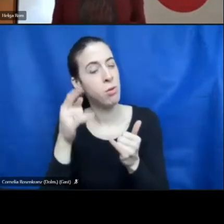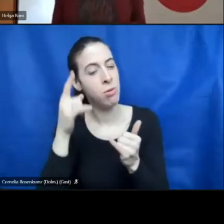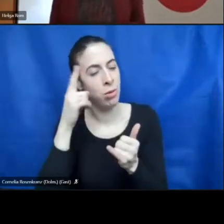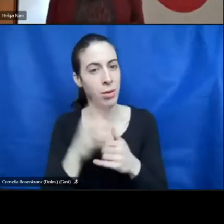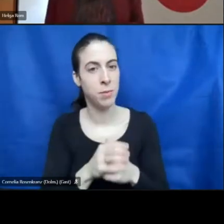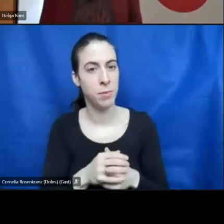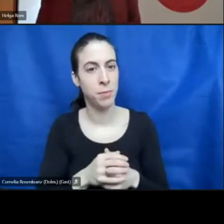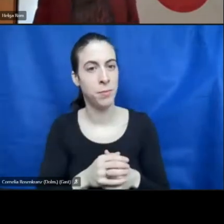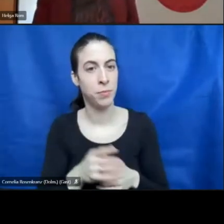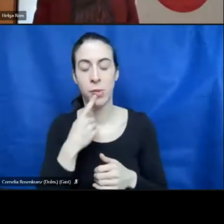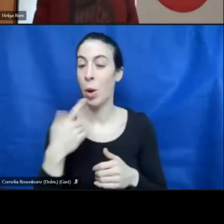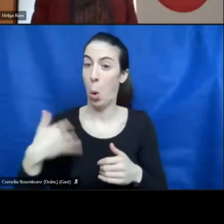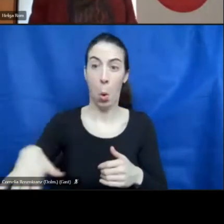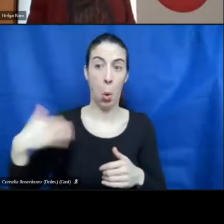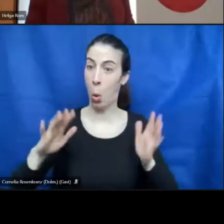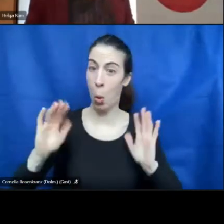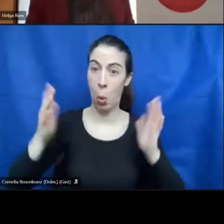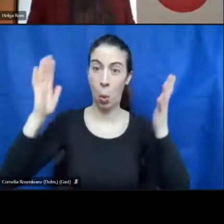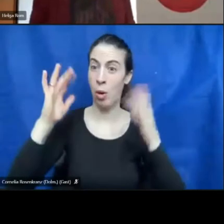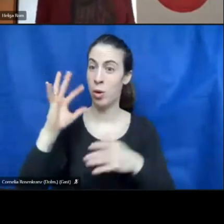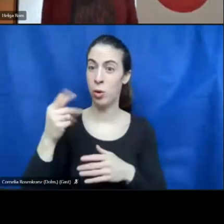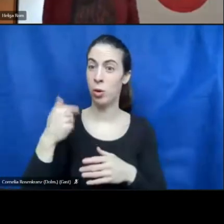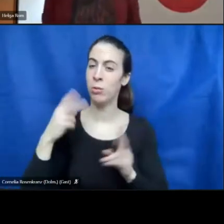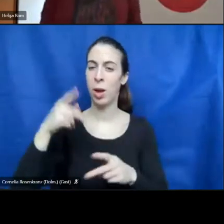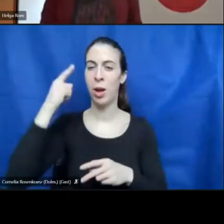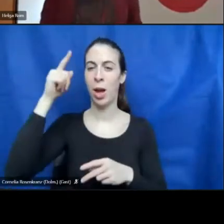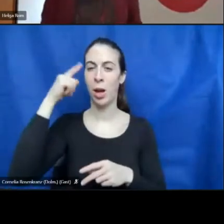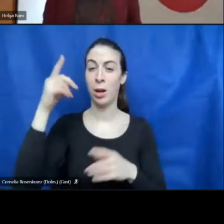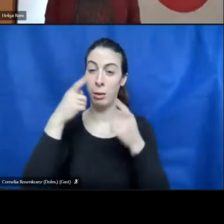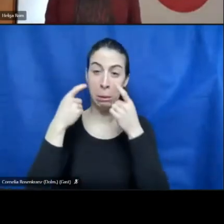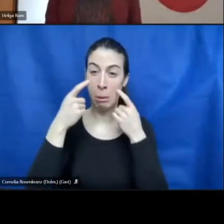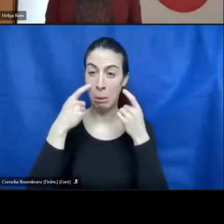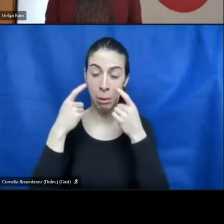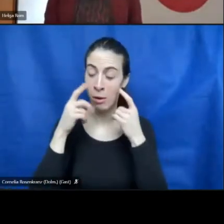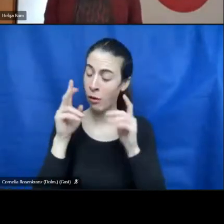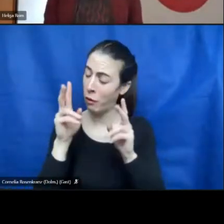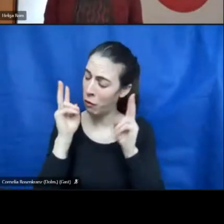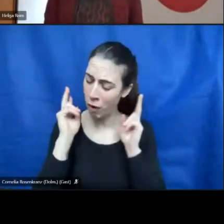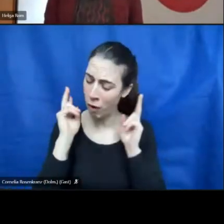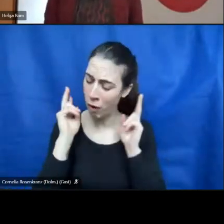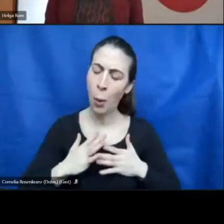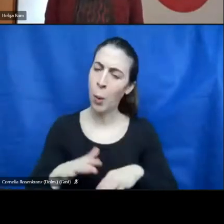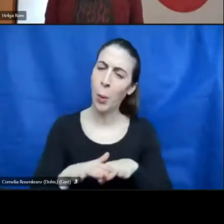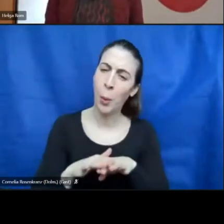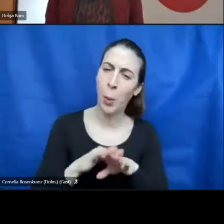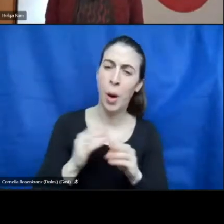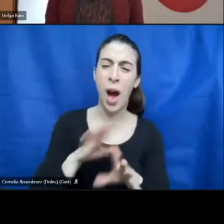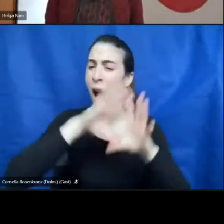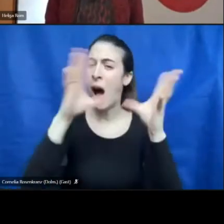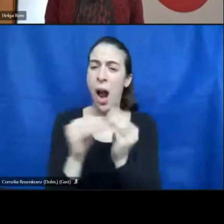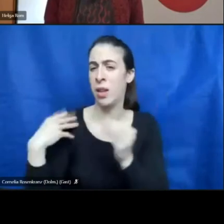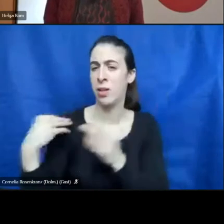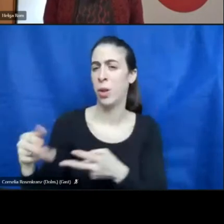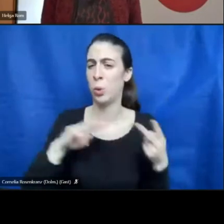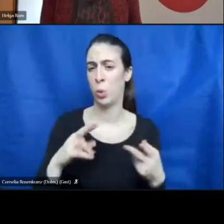Yeah, incredible. If I remember back, I could cry now because it was unbelievable. I got everything back. I lost.